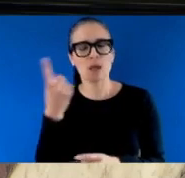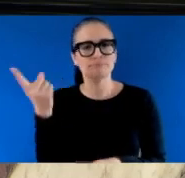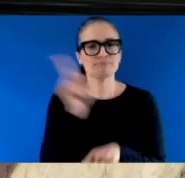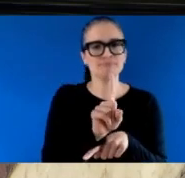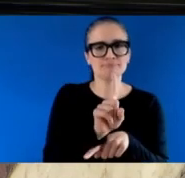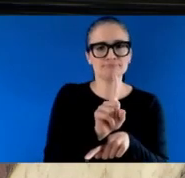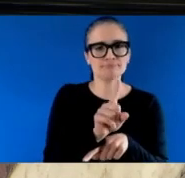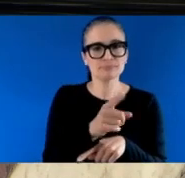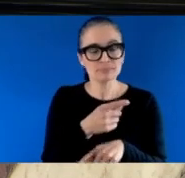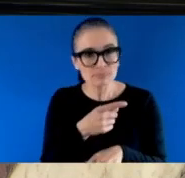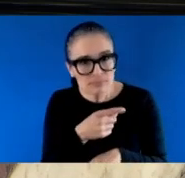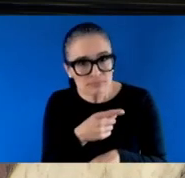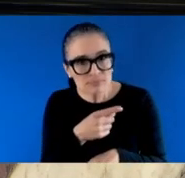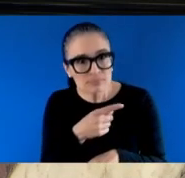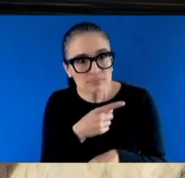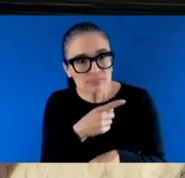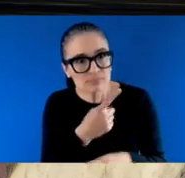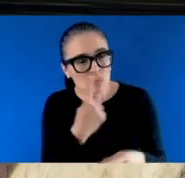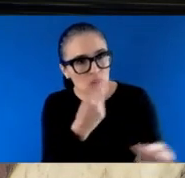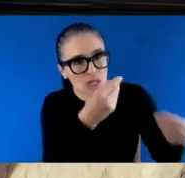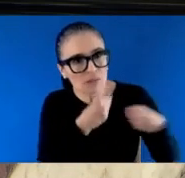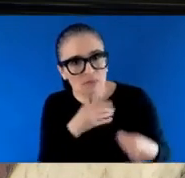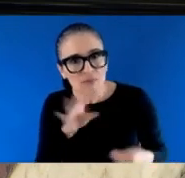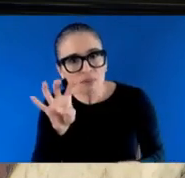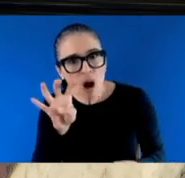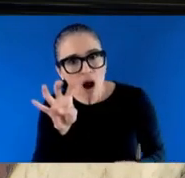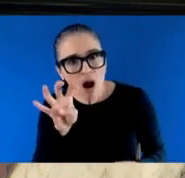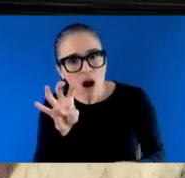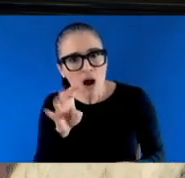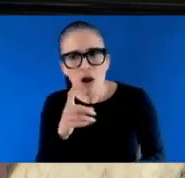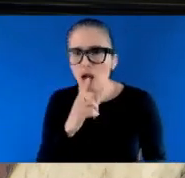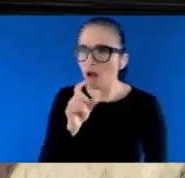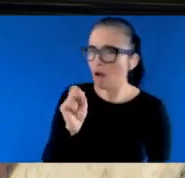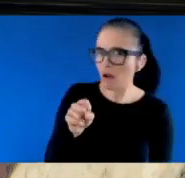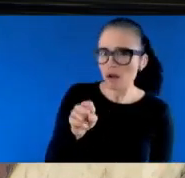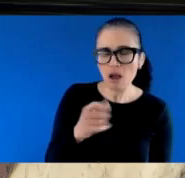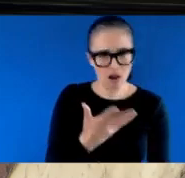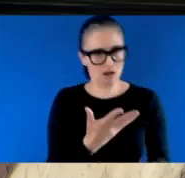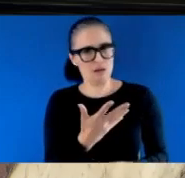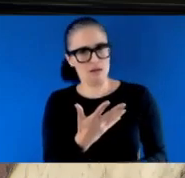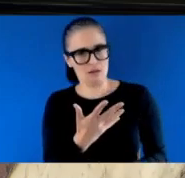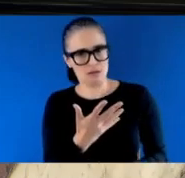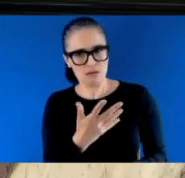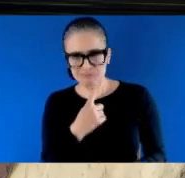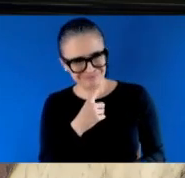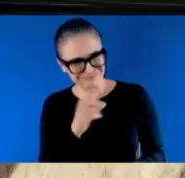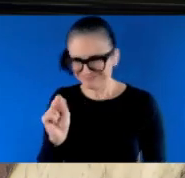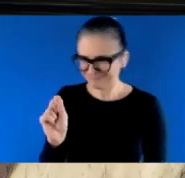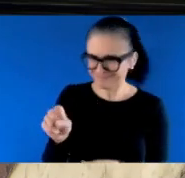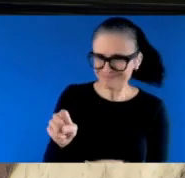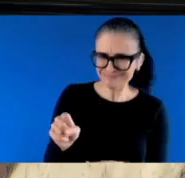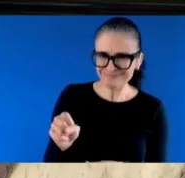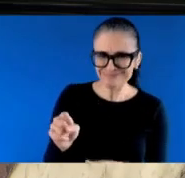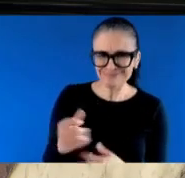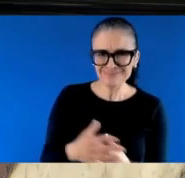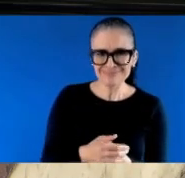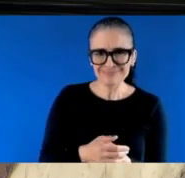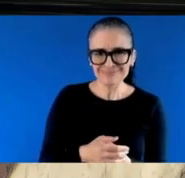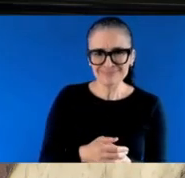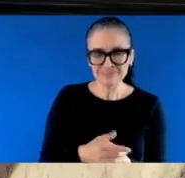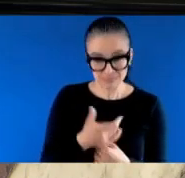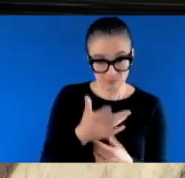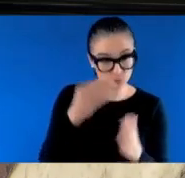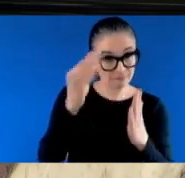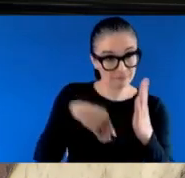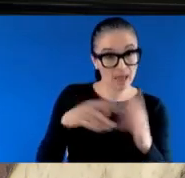can. He said, No, you've got to be kidding me. And I said, Yes, you can. Do you file your taxes? Yes, he did. How